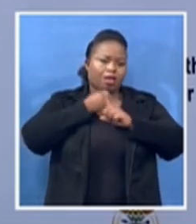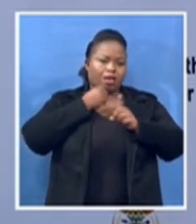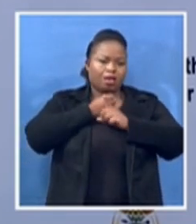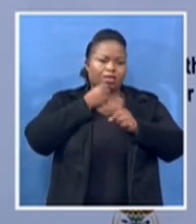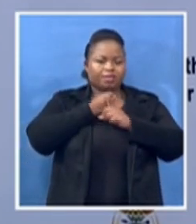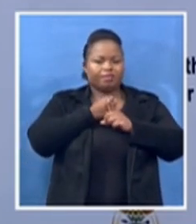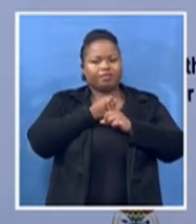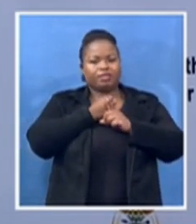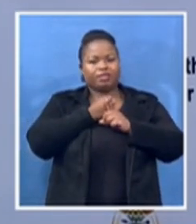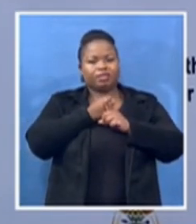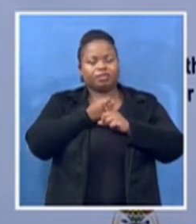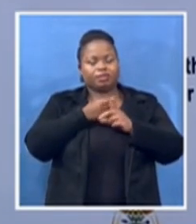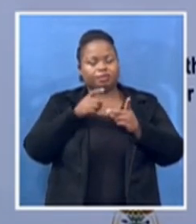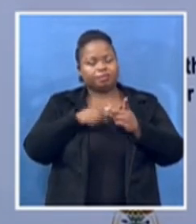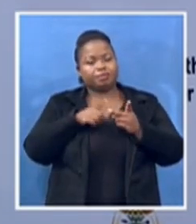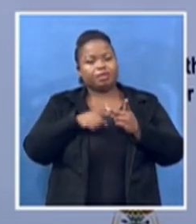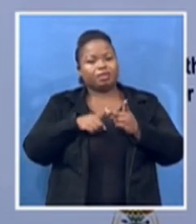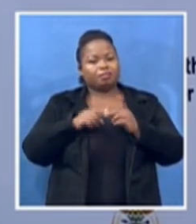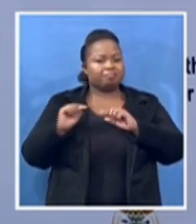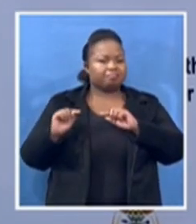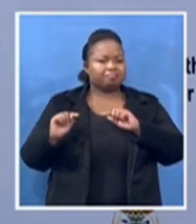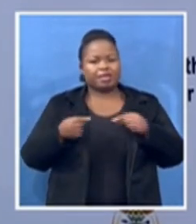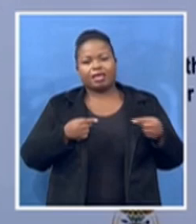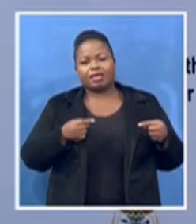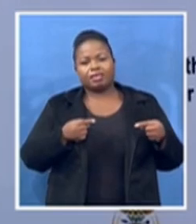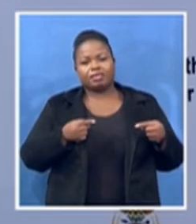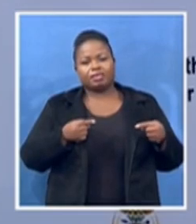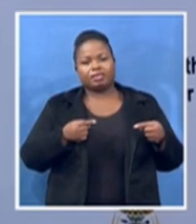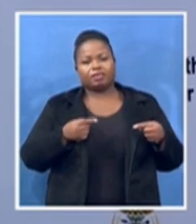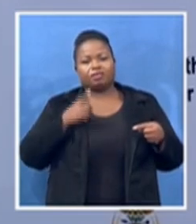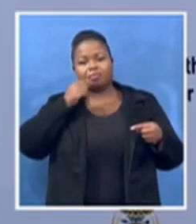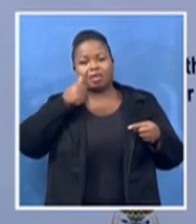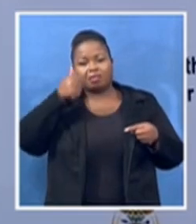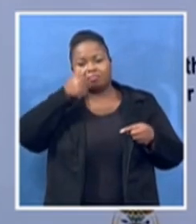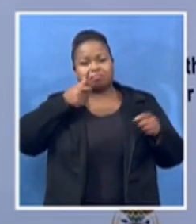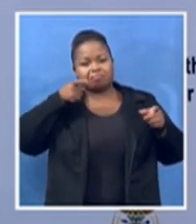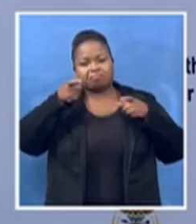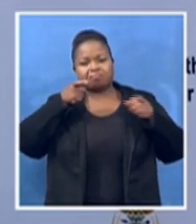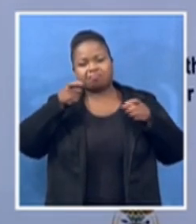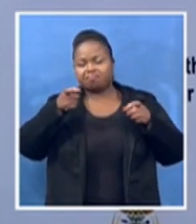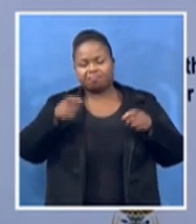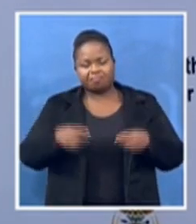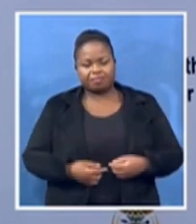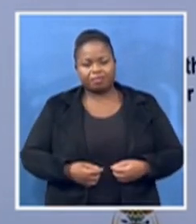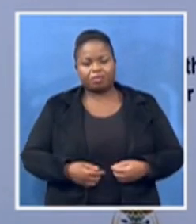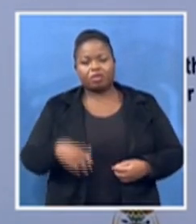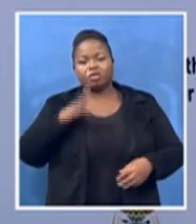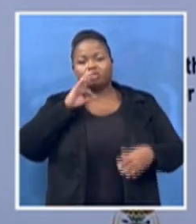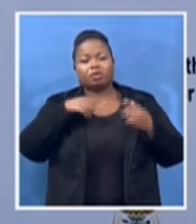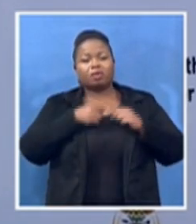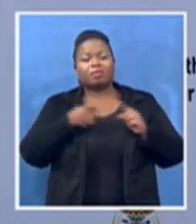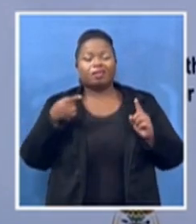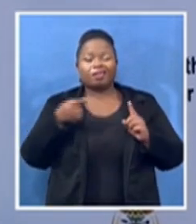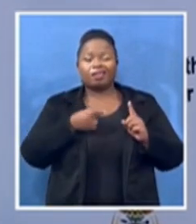patriarchy. We've got to talk about her as a revolutionary,